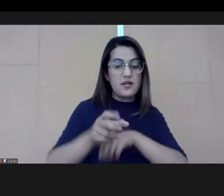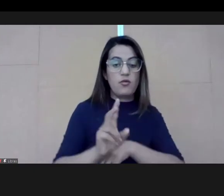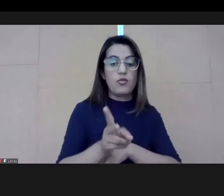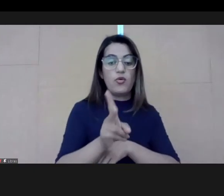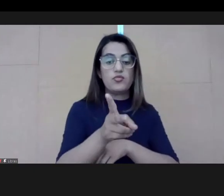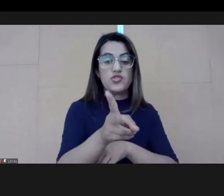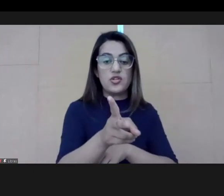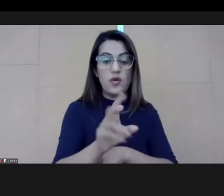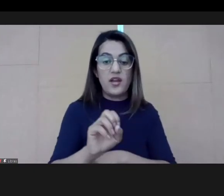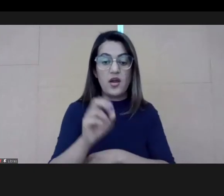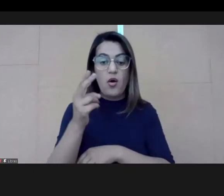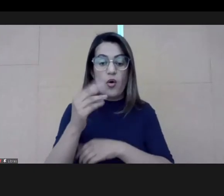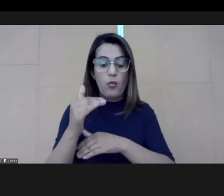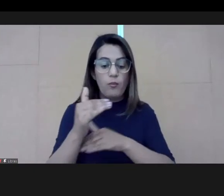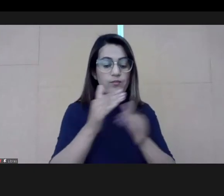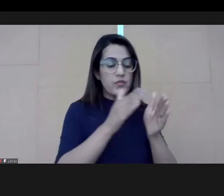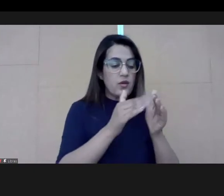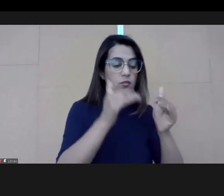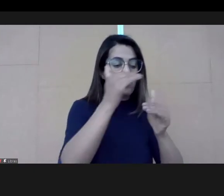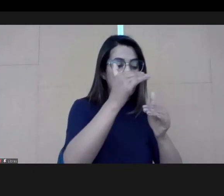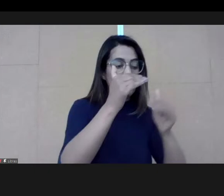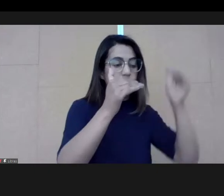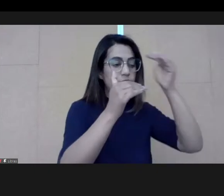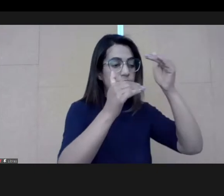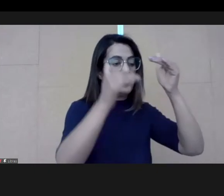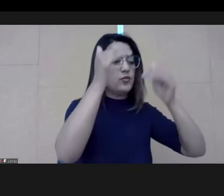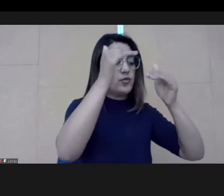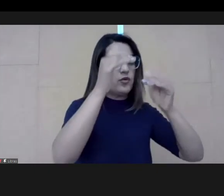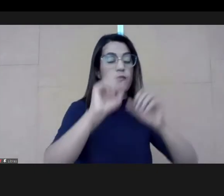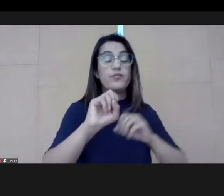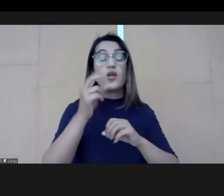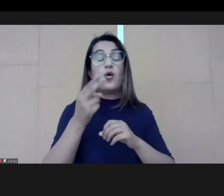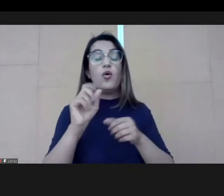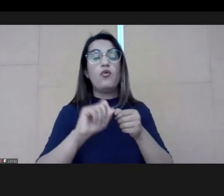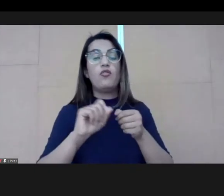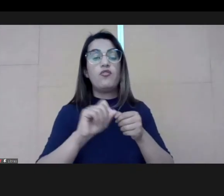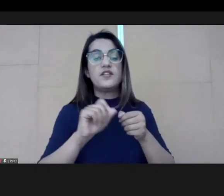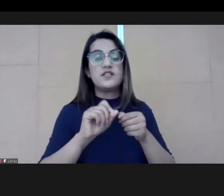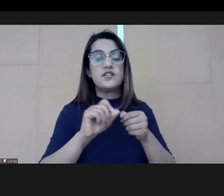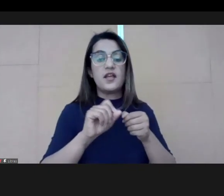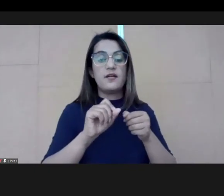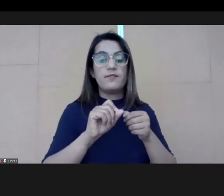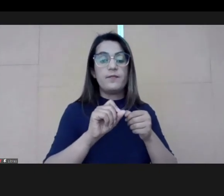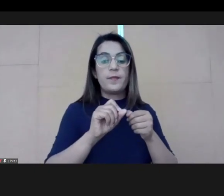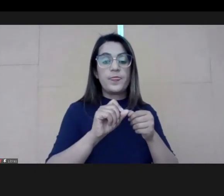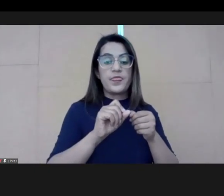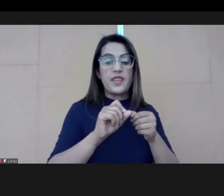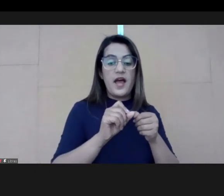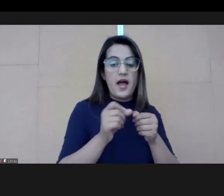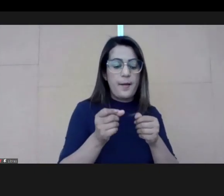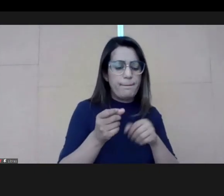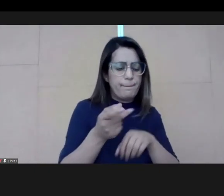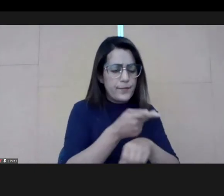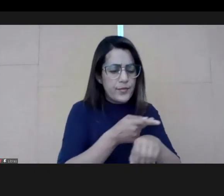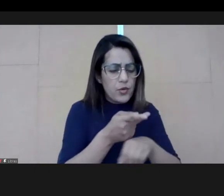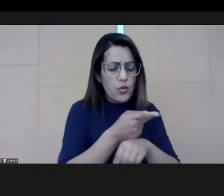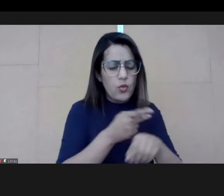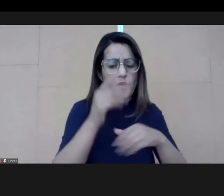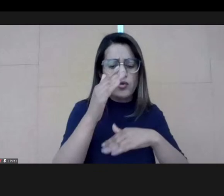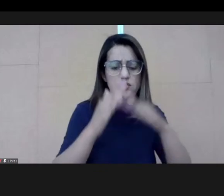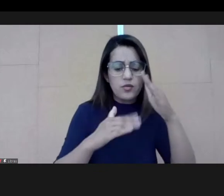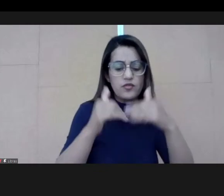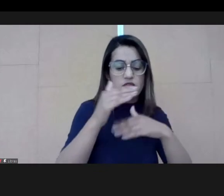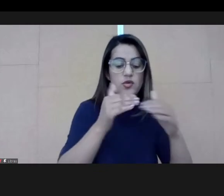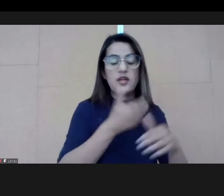treatment process, the continuous process or in scale, like ENAPI